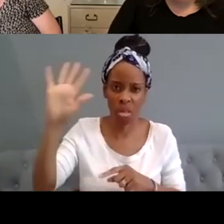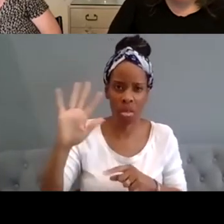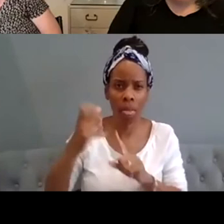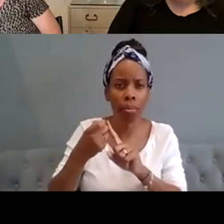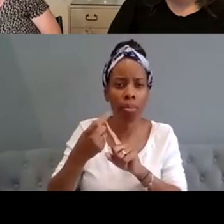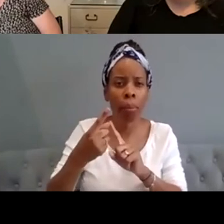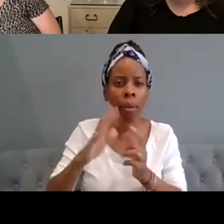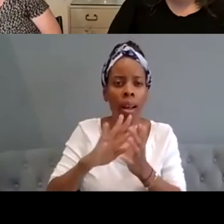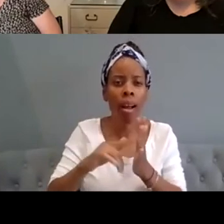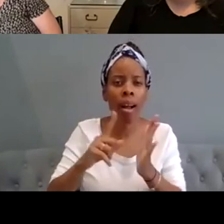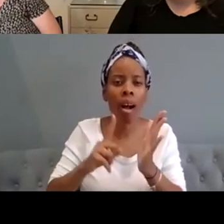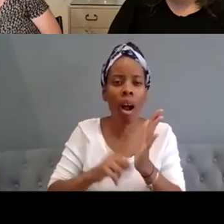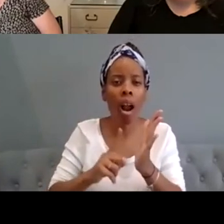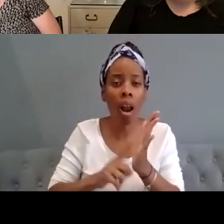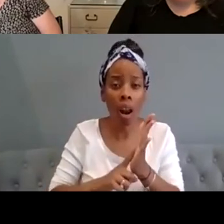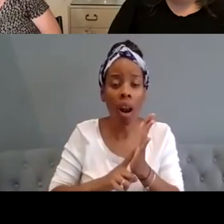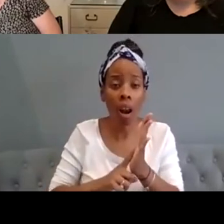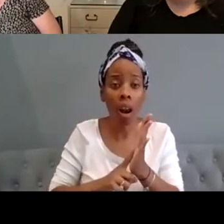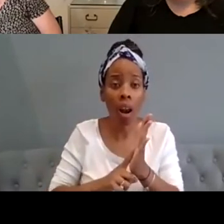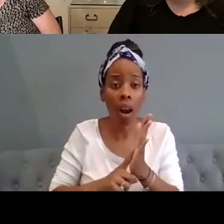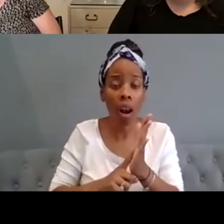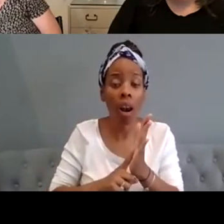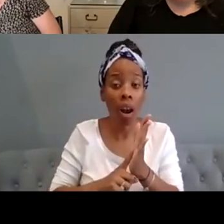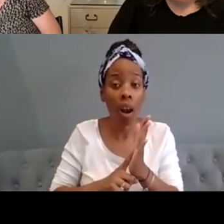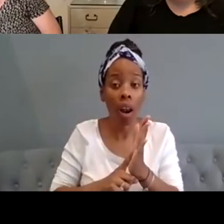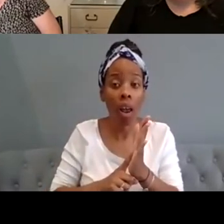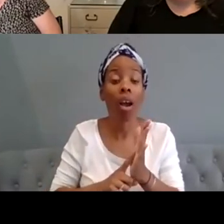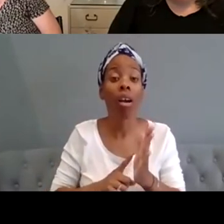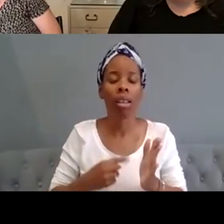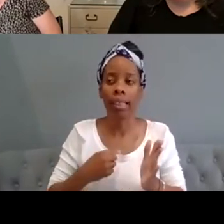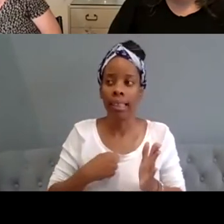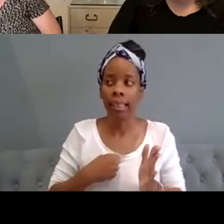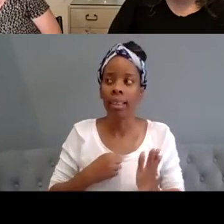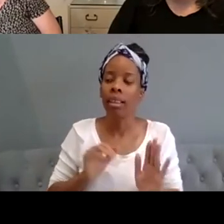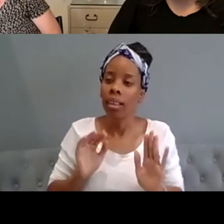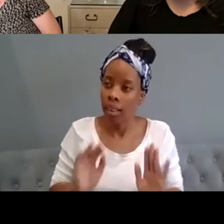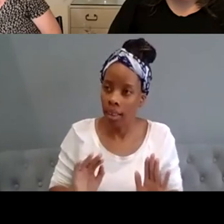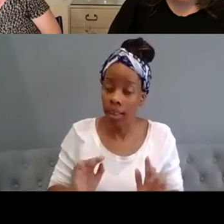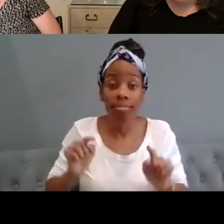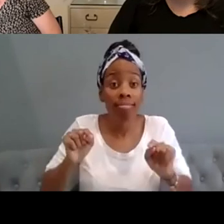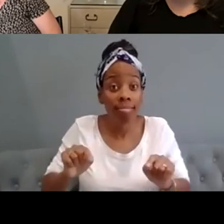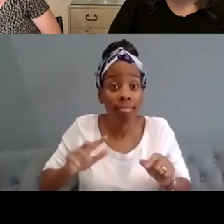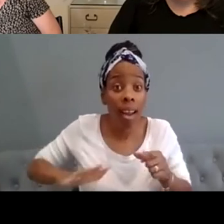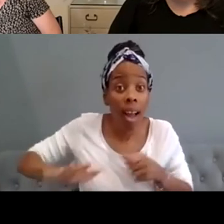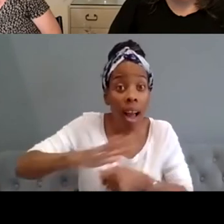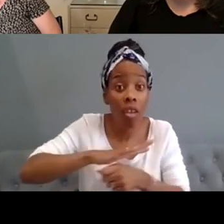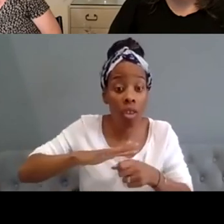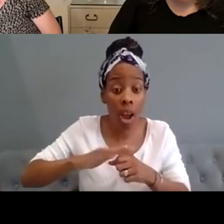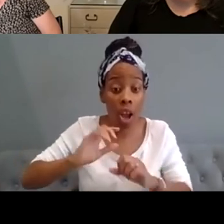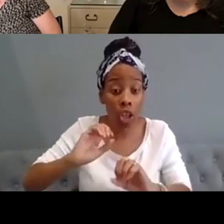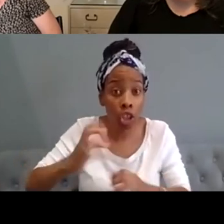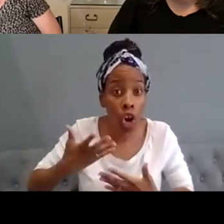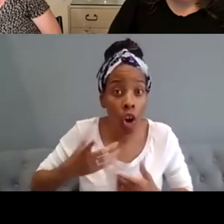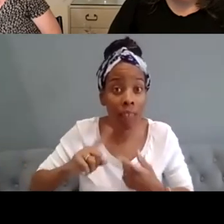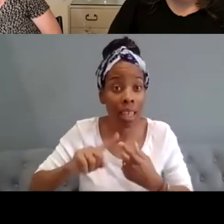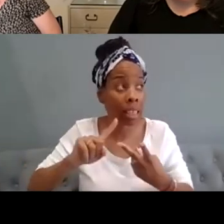um so now trying to rebuild my awareness of services where those things are how to access them